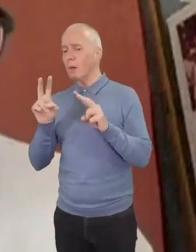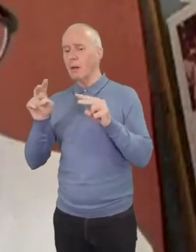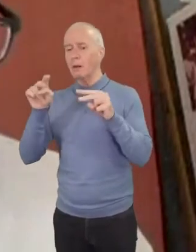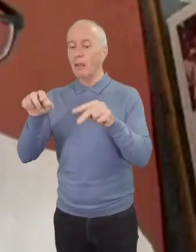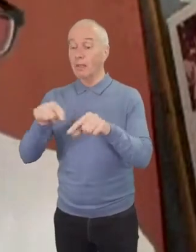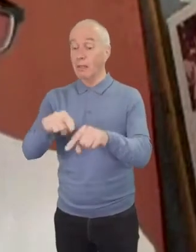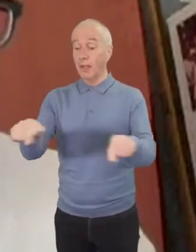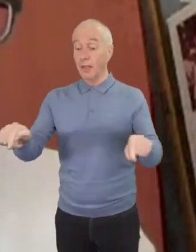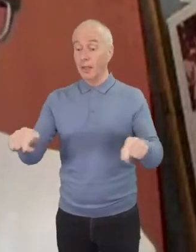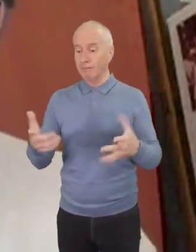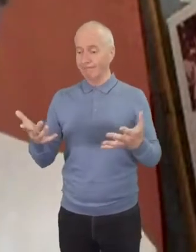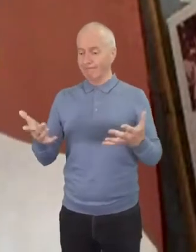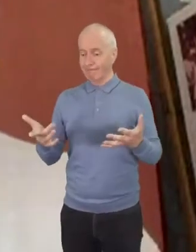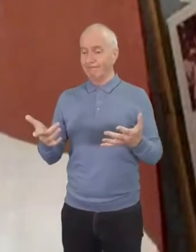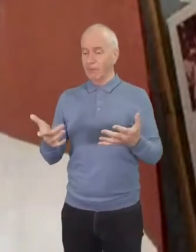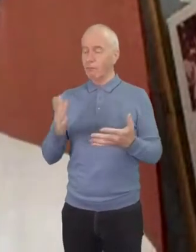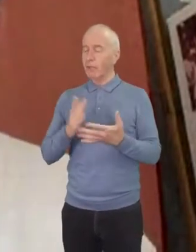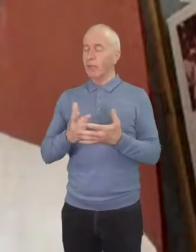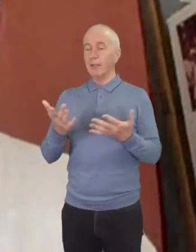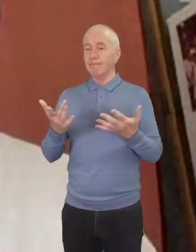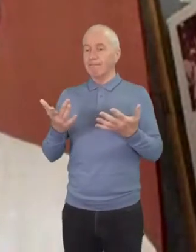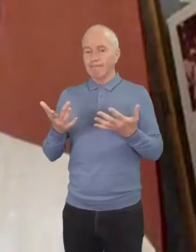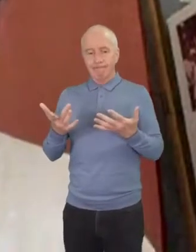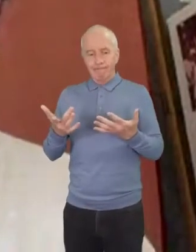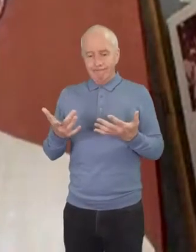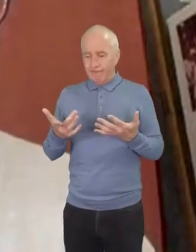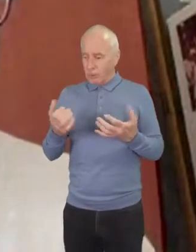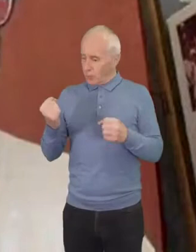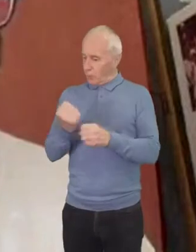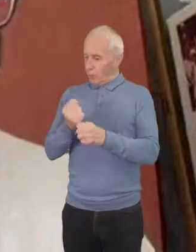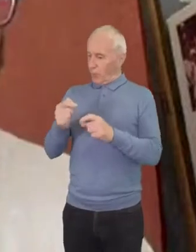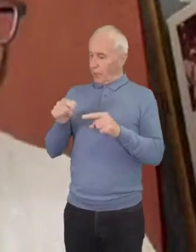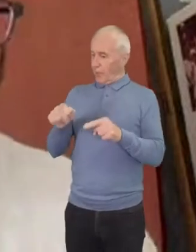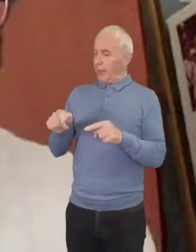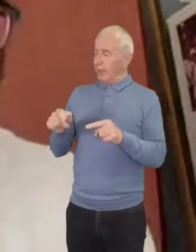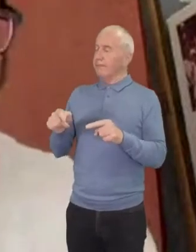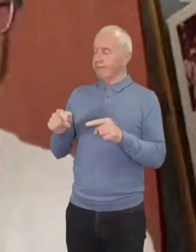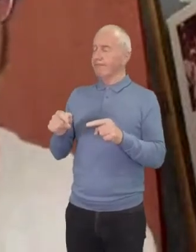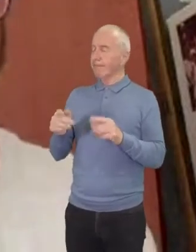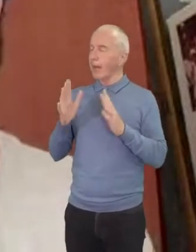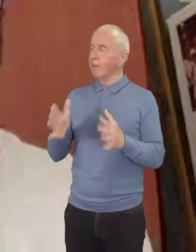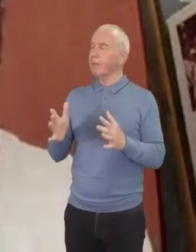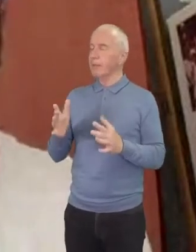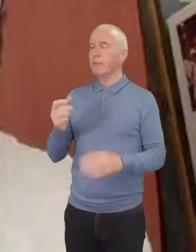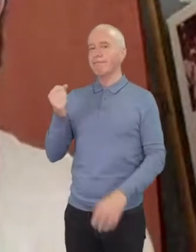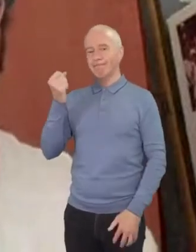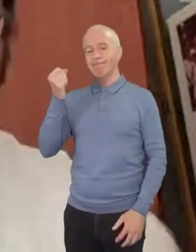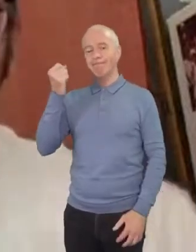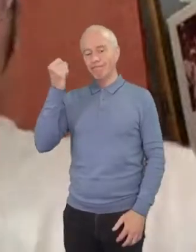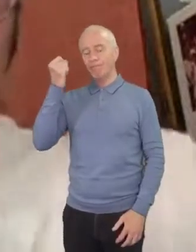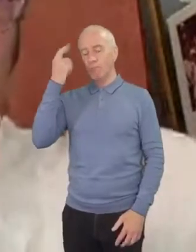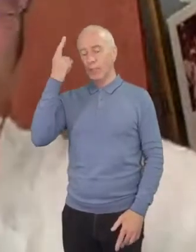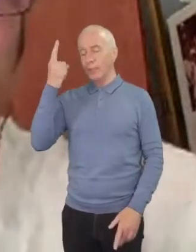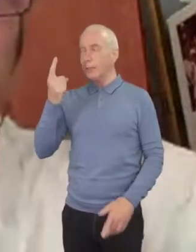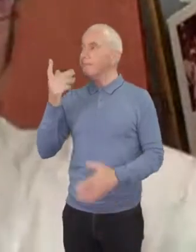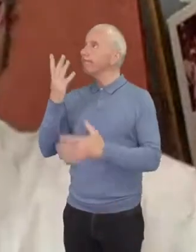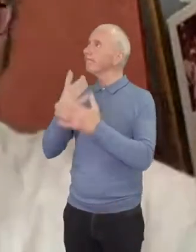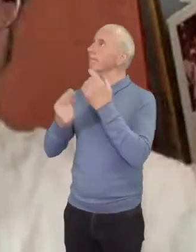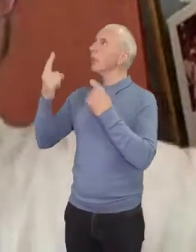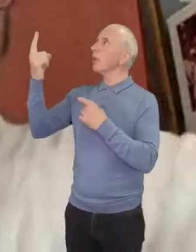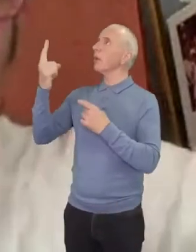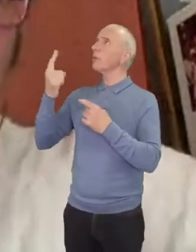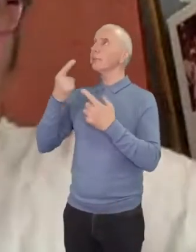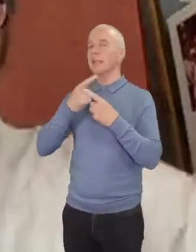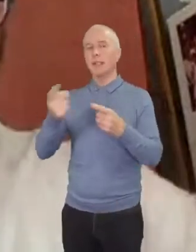any any way to to do that except by realizing that god's not saying to a hurting world